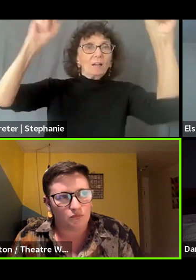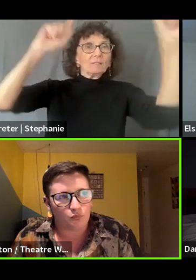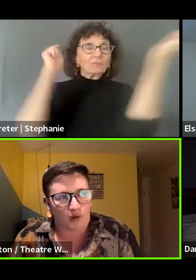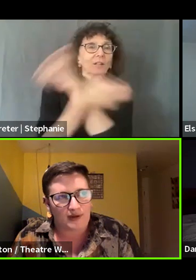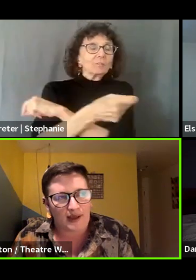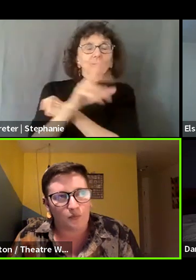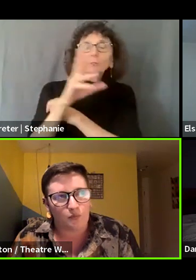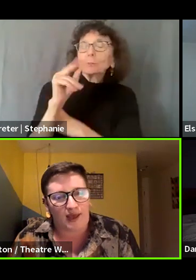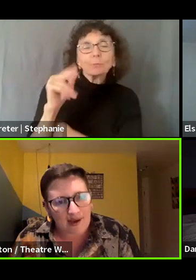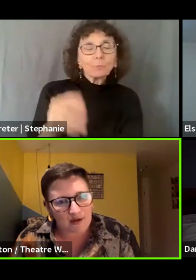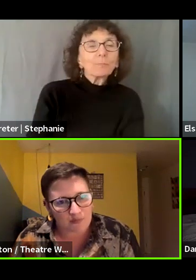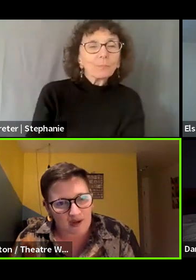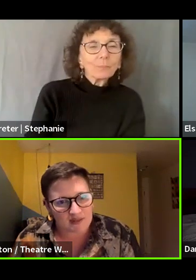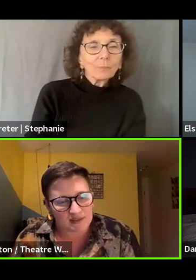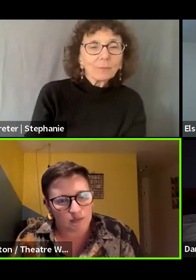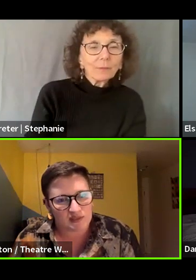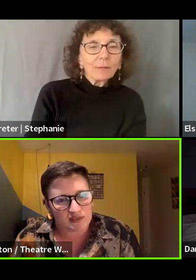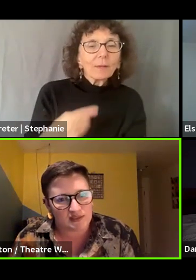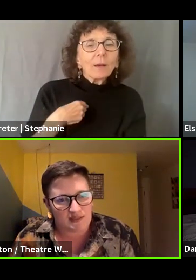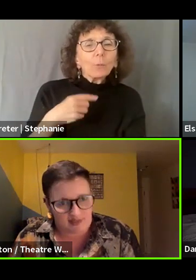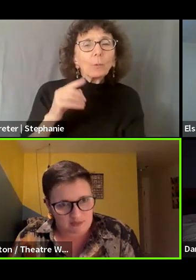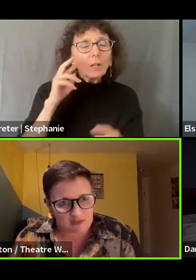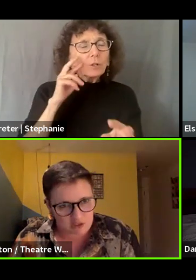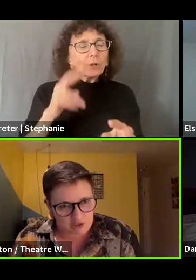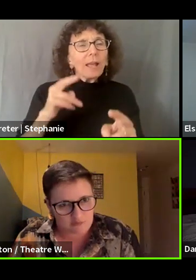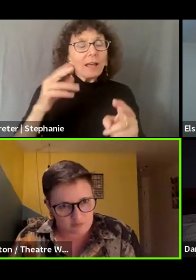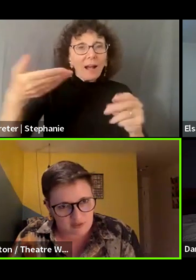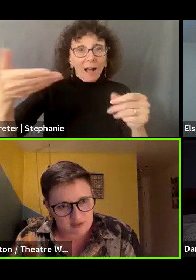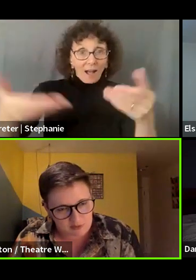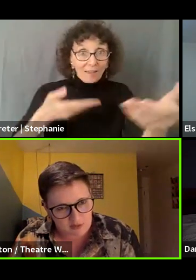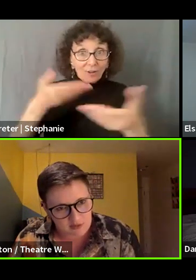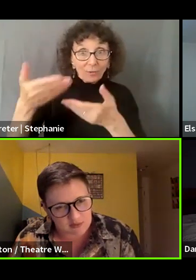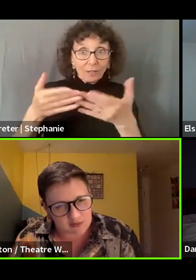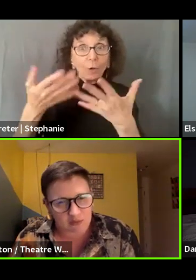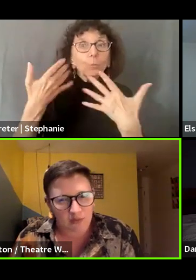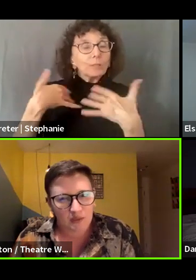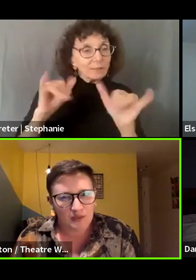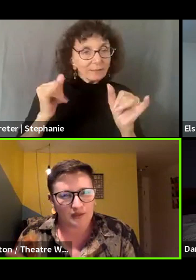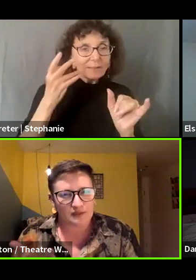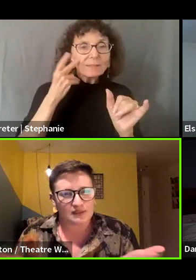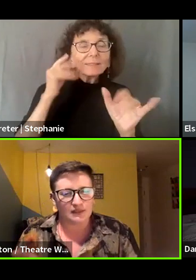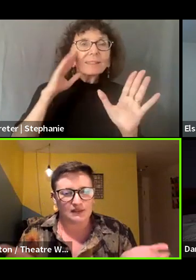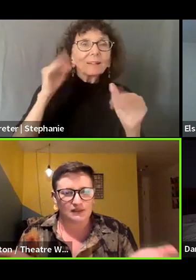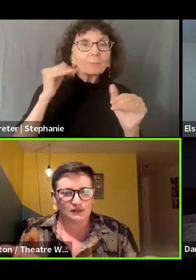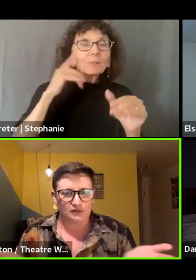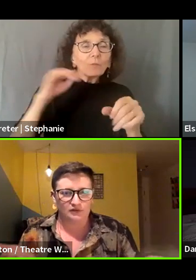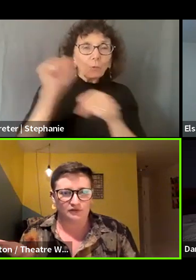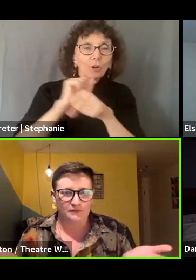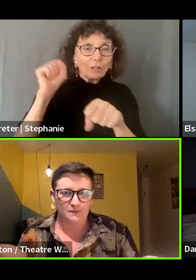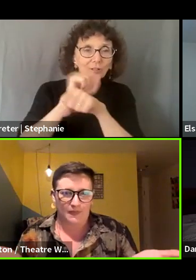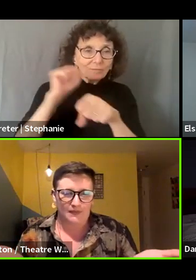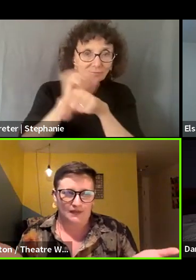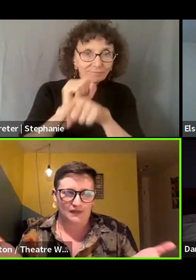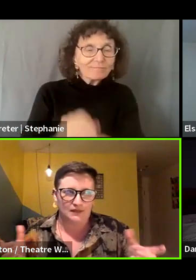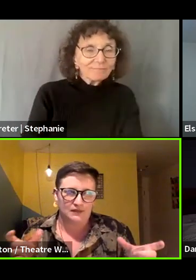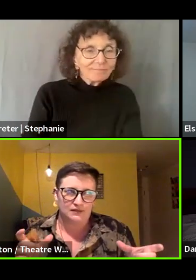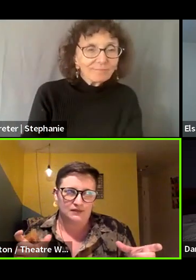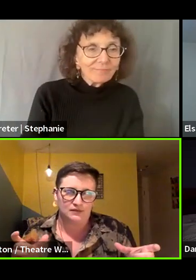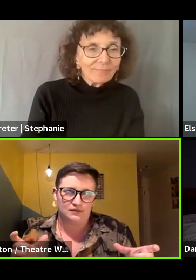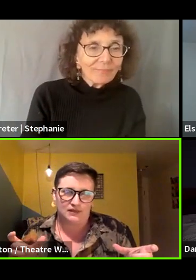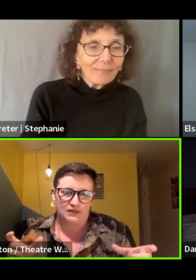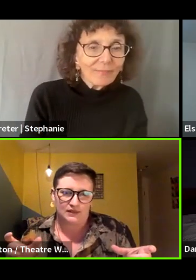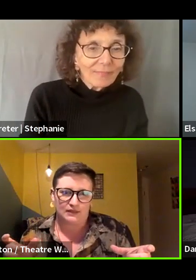right now with hiring practices, we're still seeing an expectation of work experience. So there's still this sort of, I think,